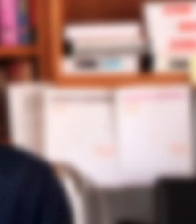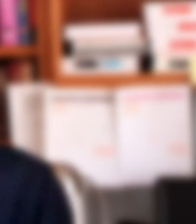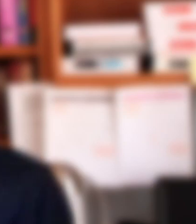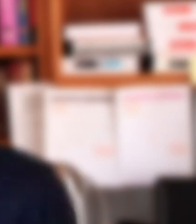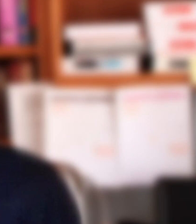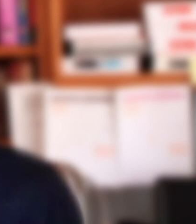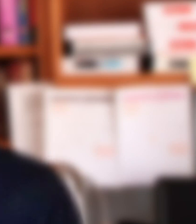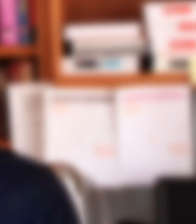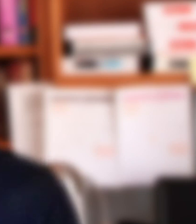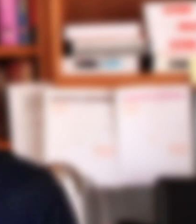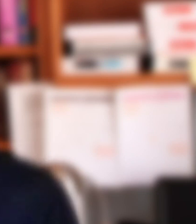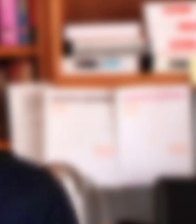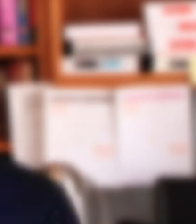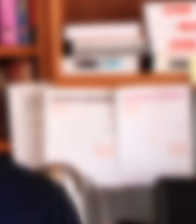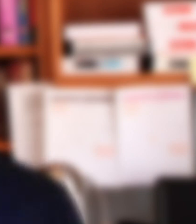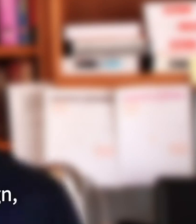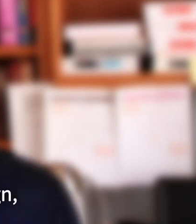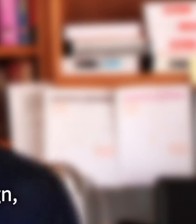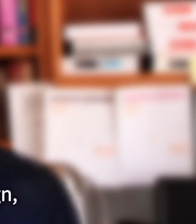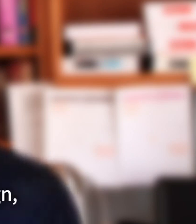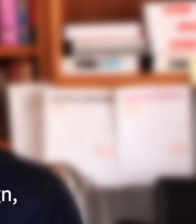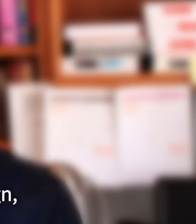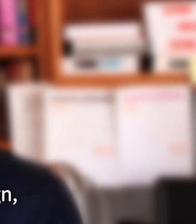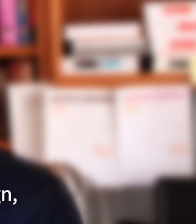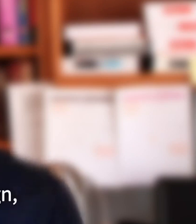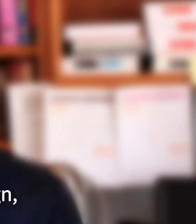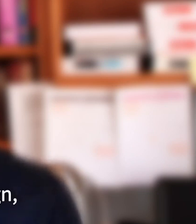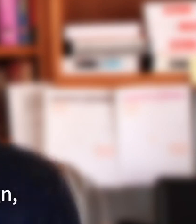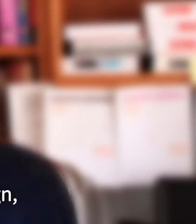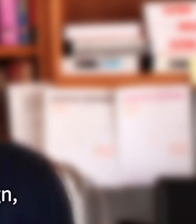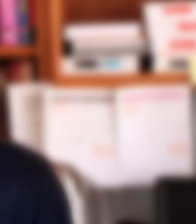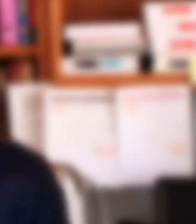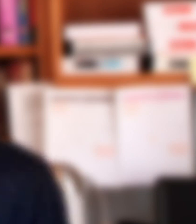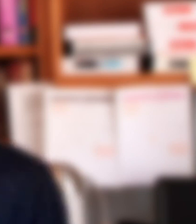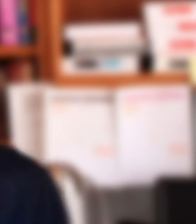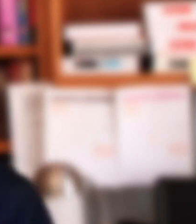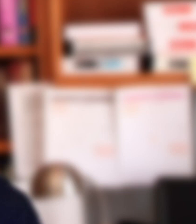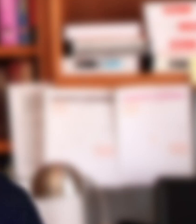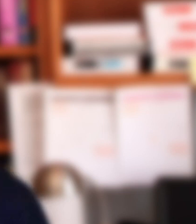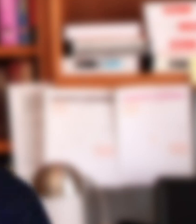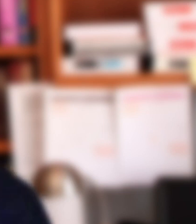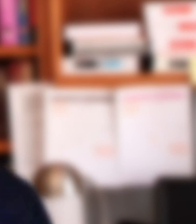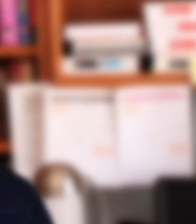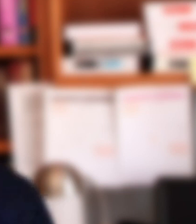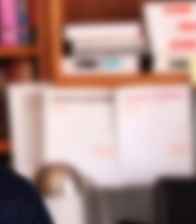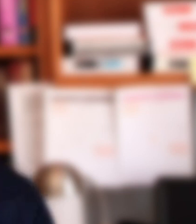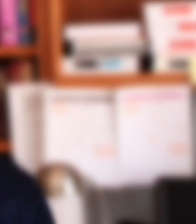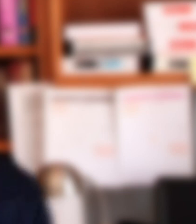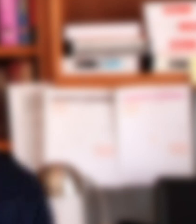Hello everyone, my name is Callum Morton, I am Professor of Fine Art at Monash Art Design and Architecture in Melbourne, Australia.